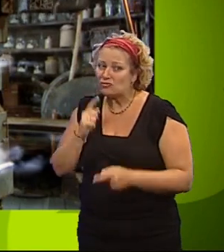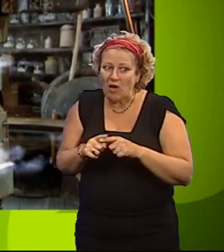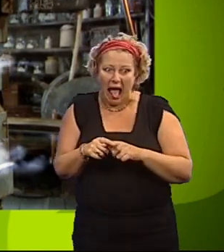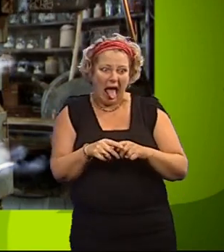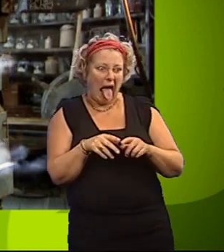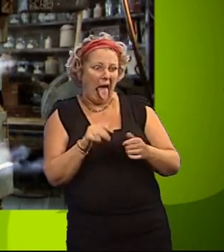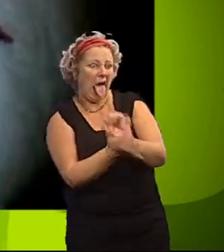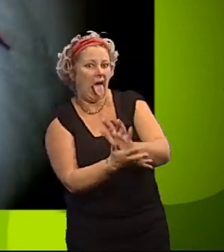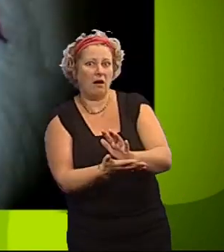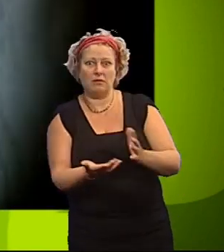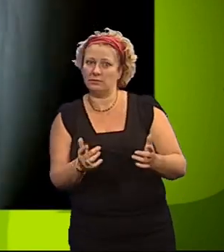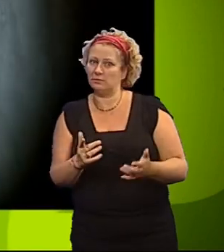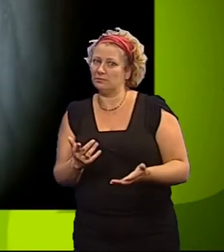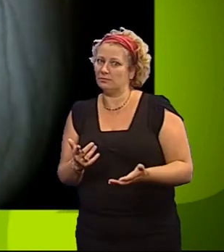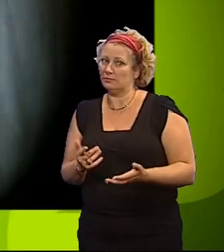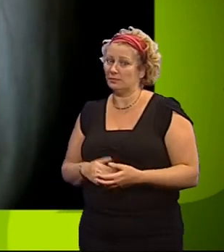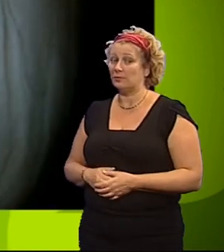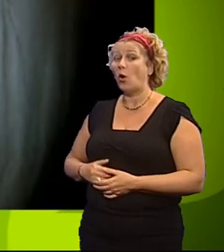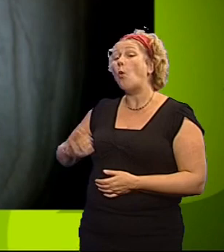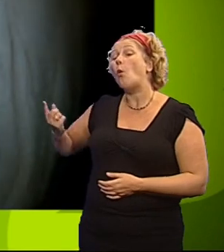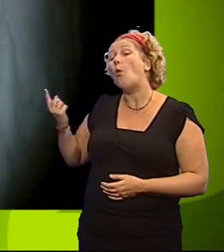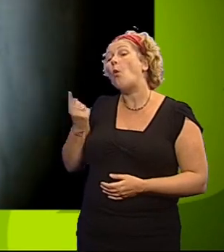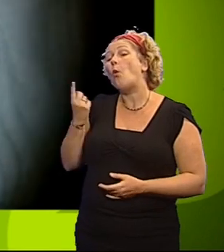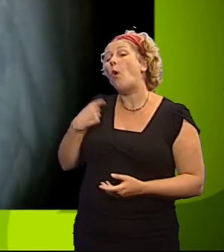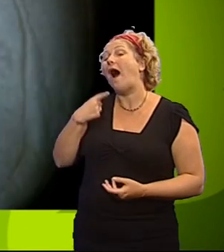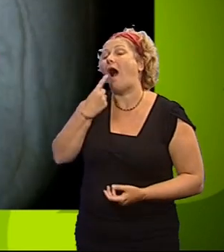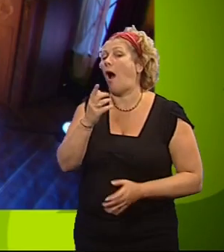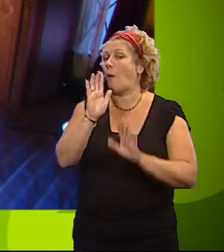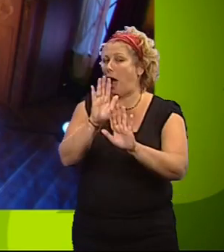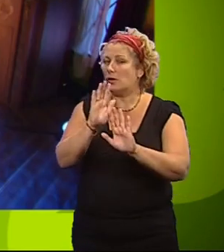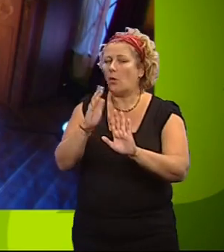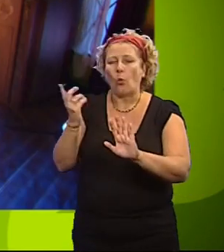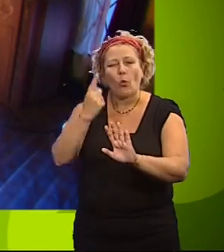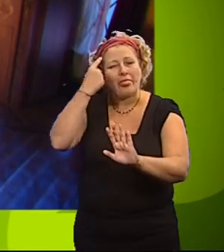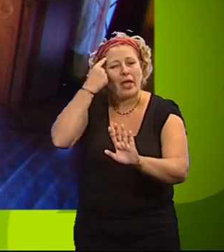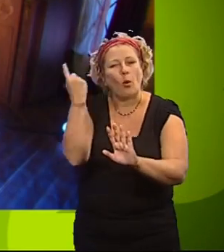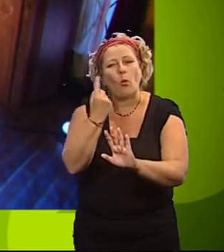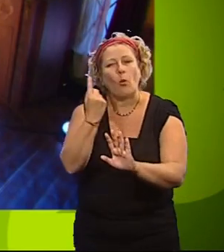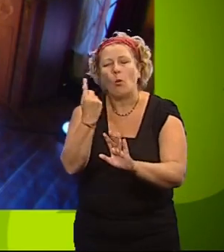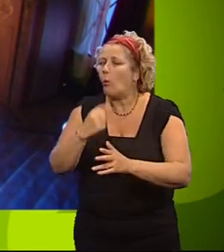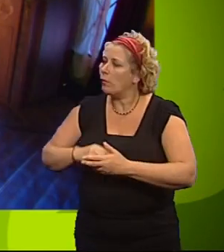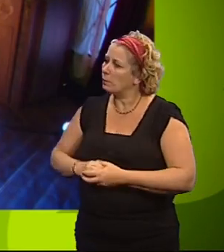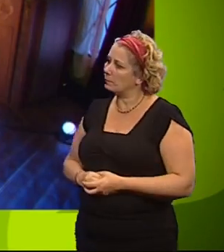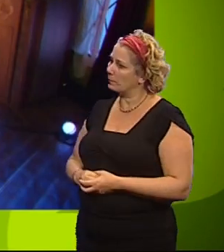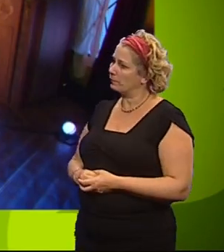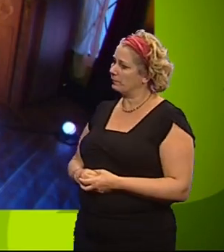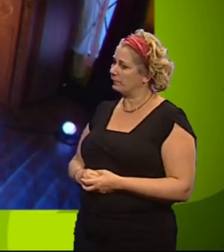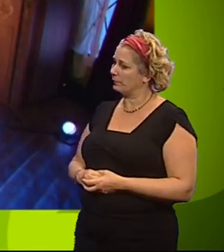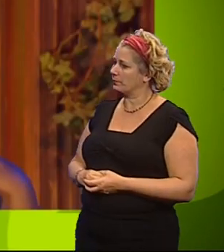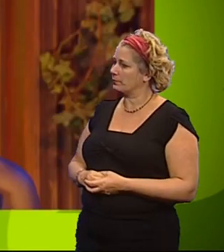looks, is it? But before I reveal the unlucky unfortunate, who do you think the saboteur is?